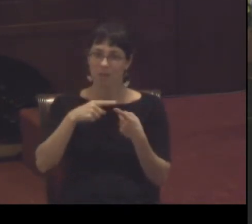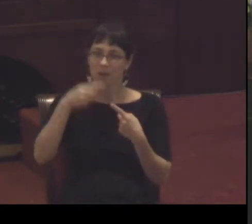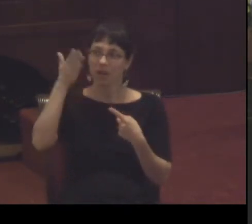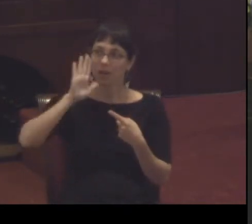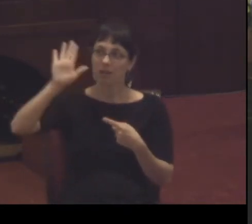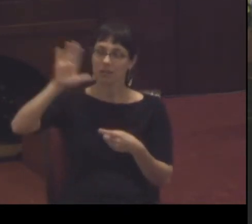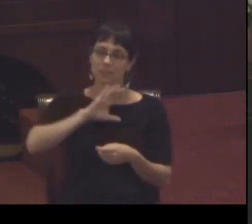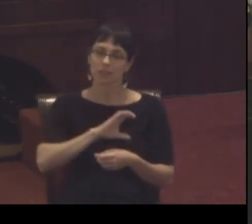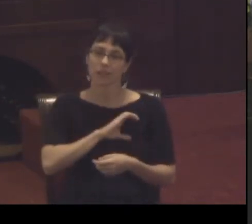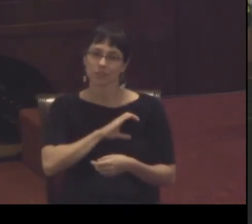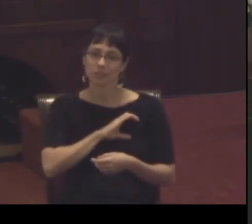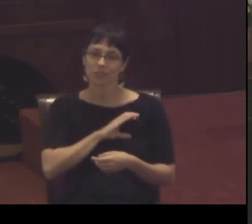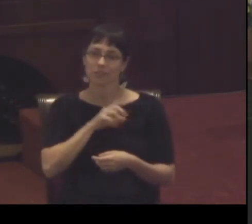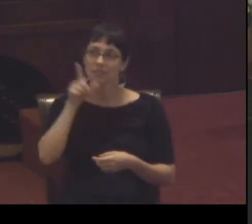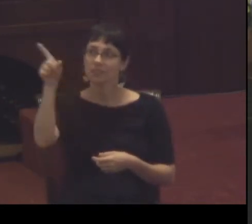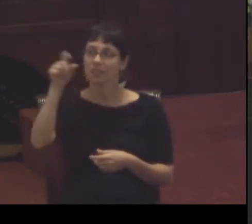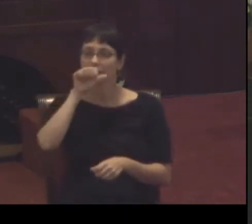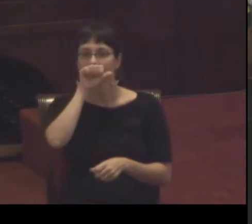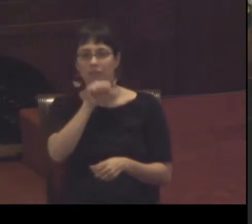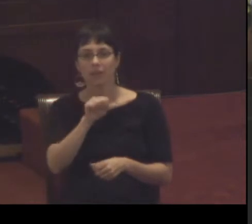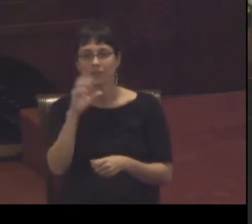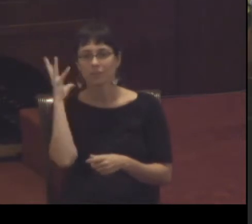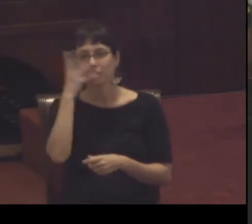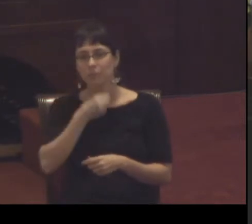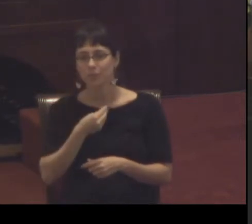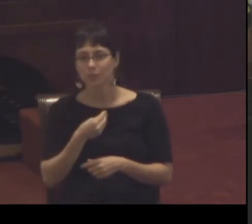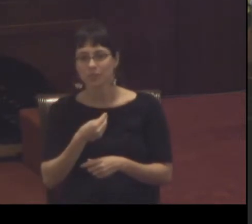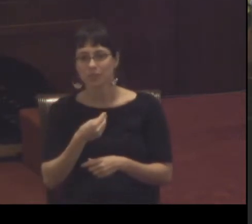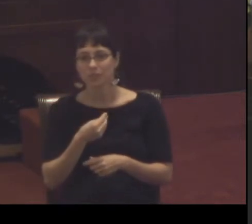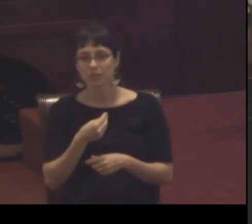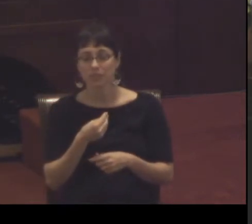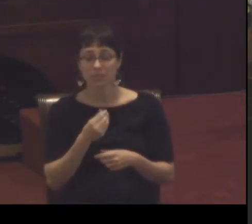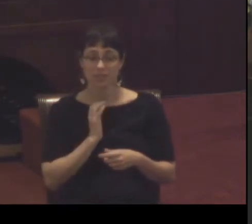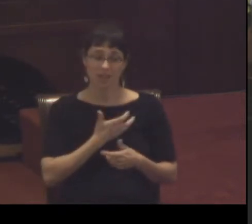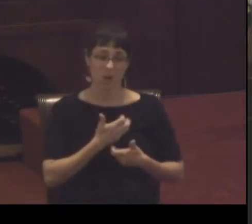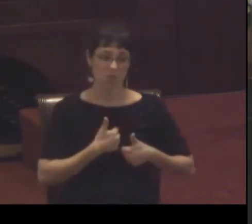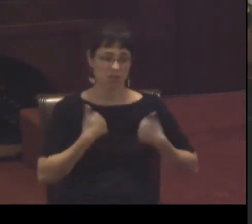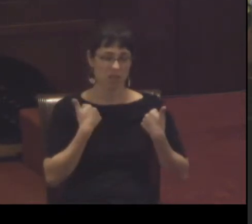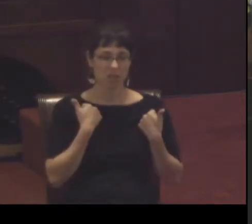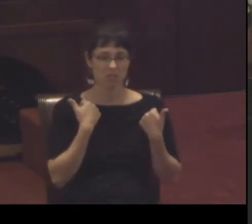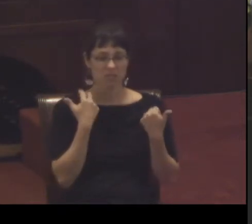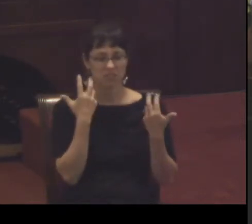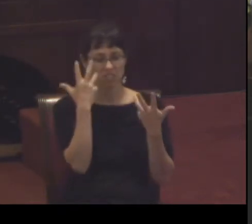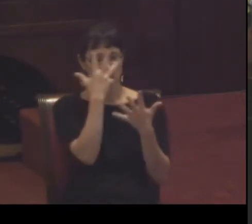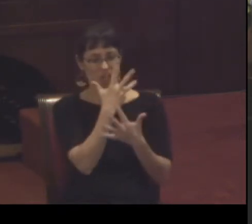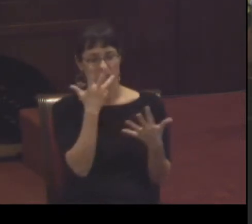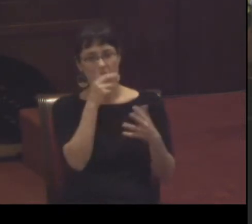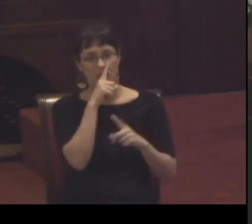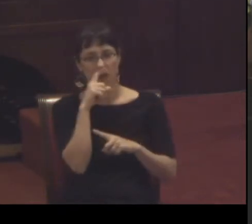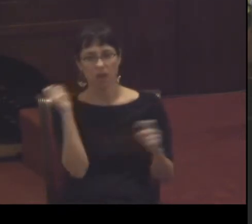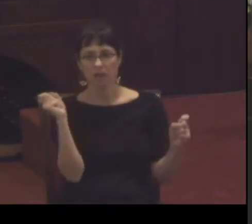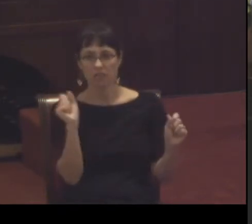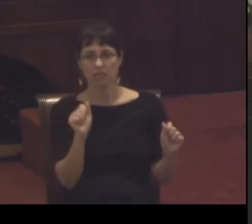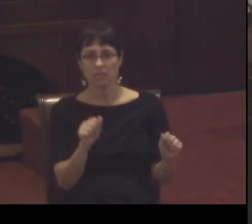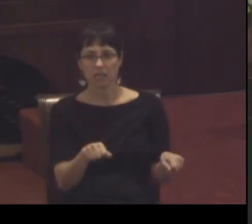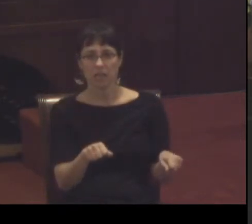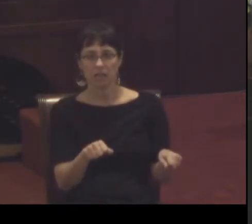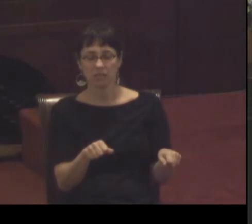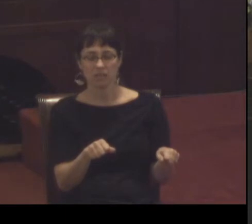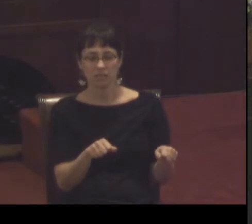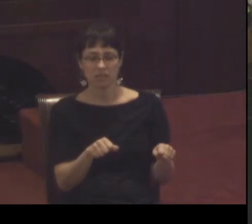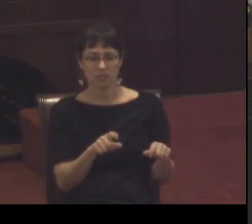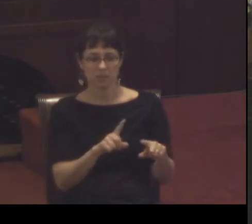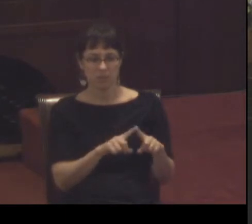that the strands of our lives that may look awfully ugly are in fact being woven together by God